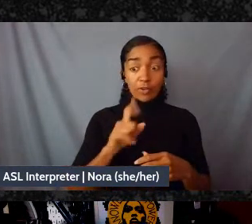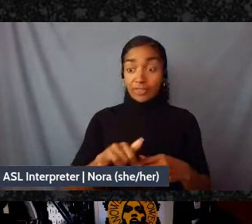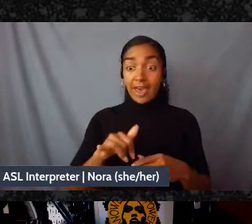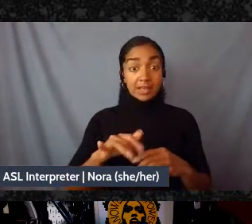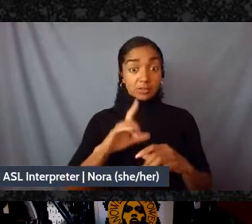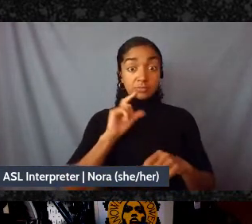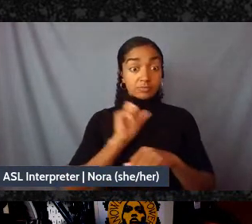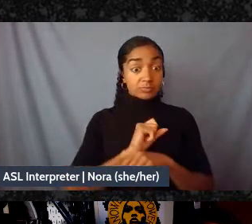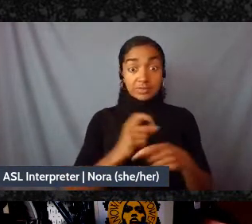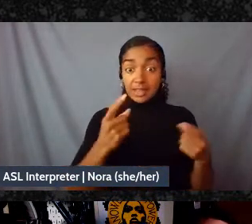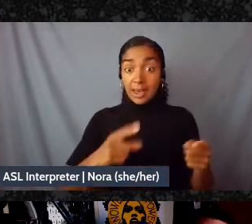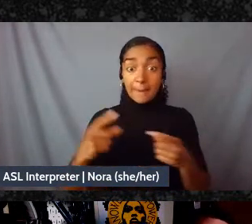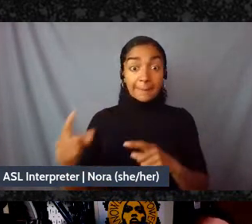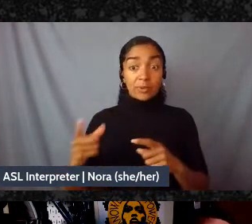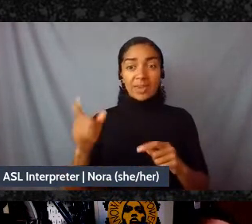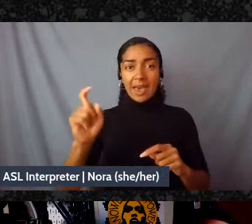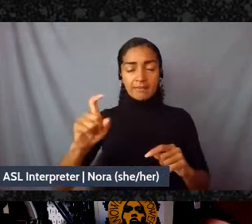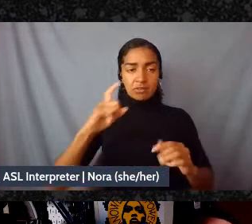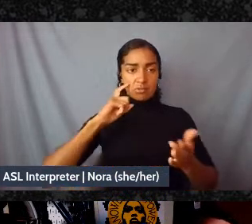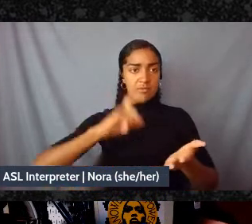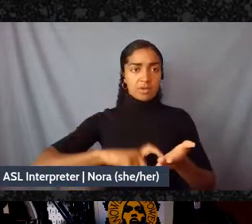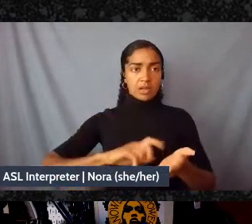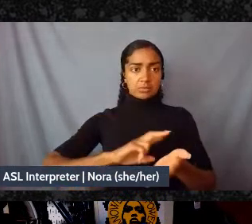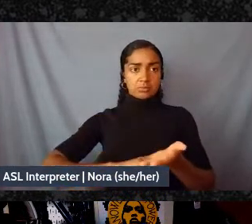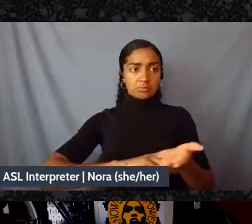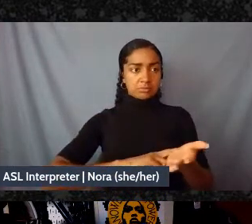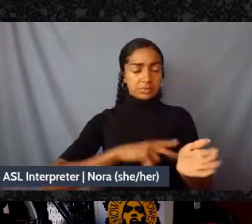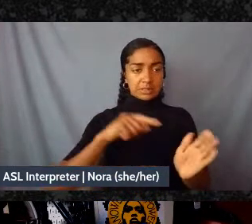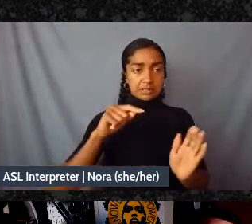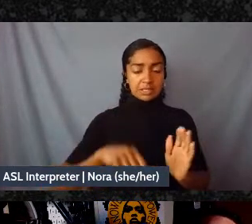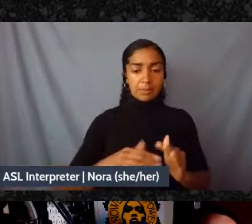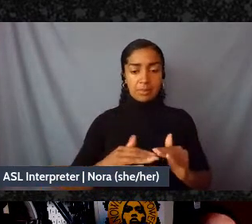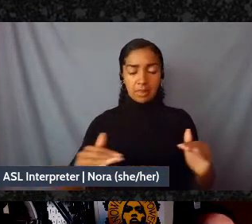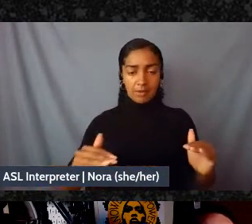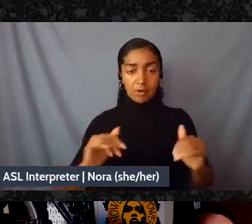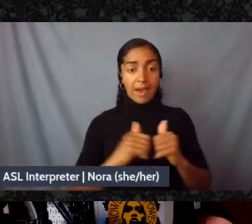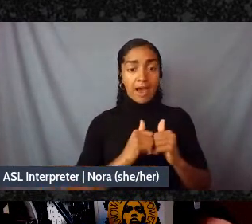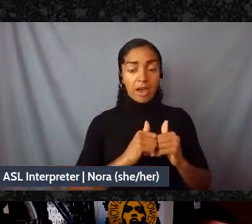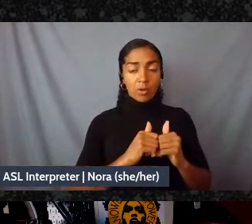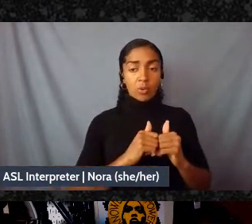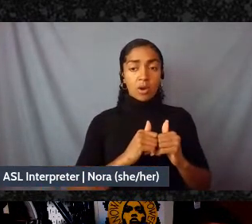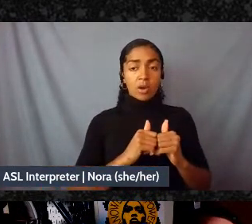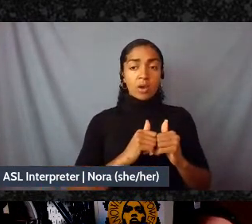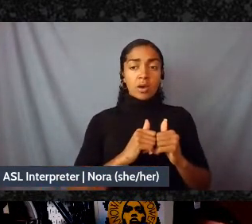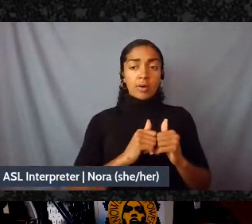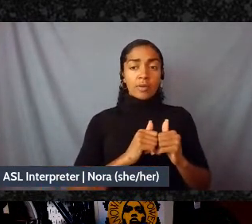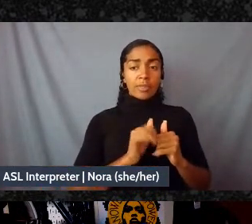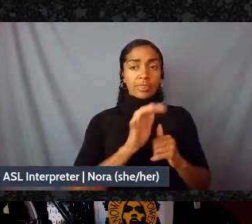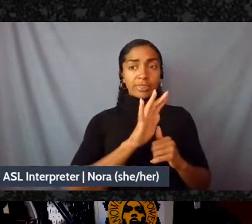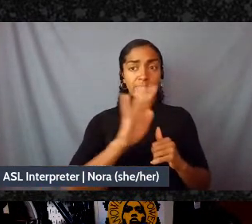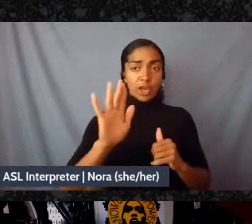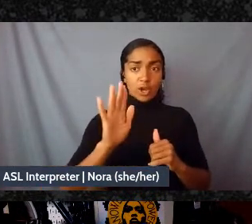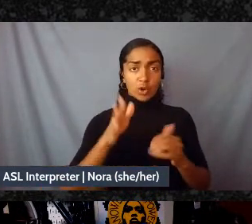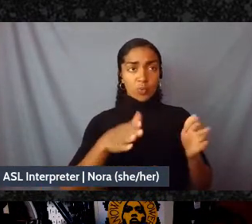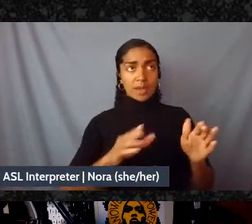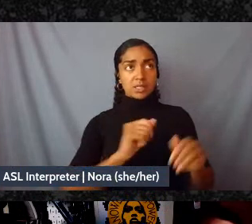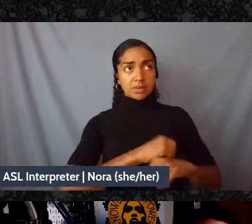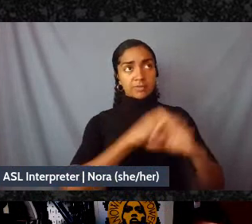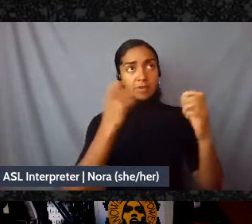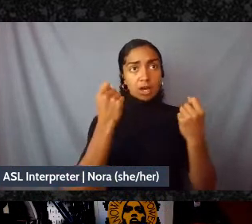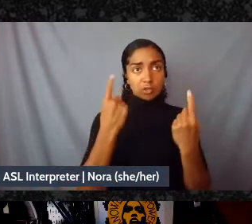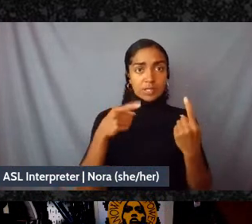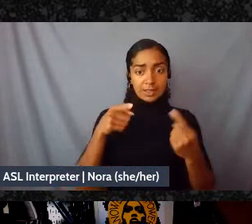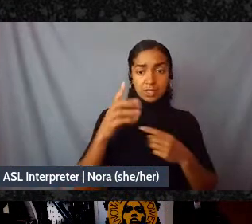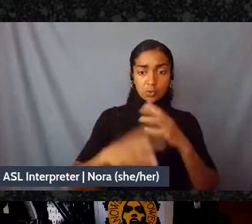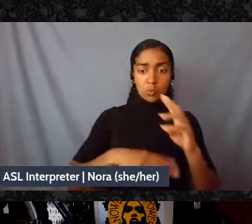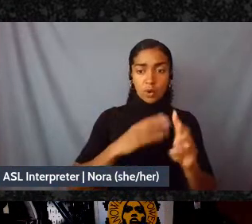deeply on the deepest level how their ways of understanding this world and their experience in this